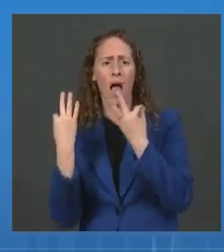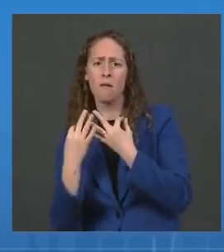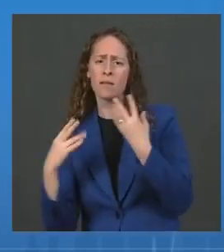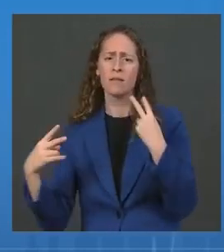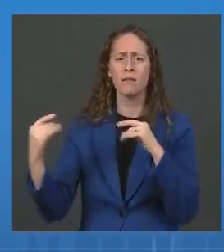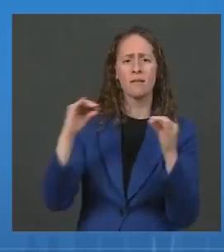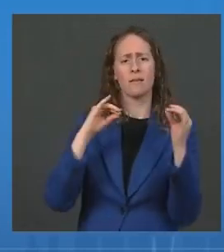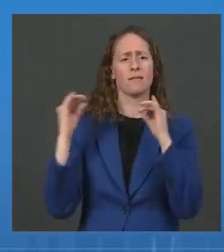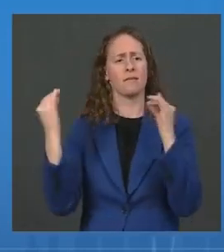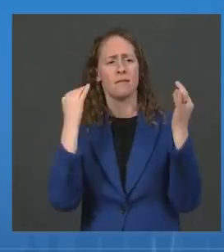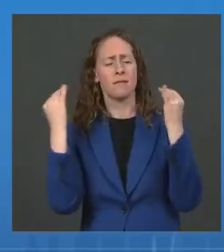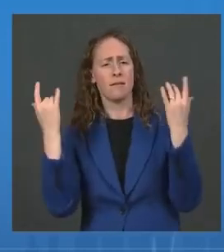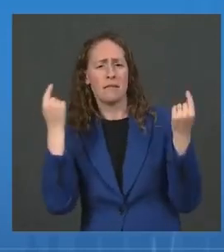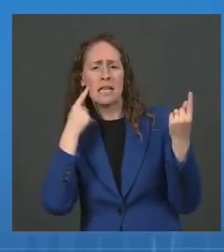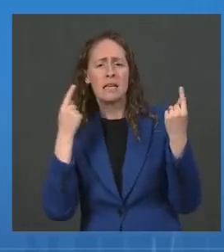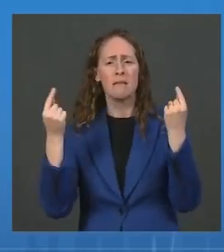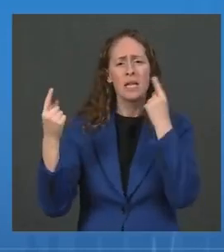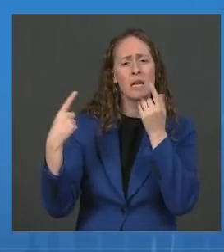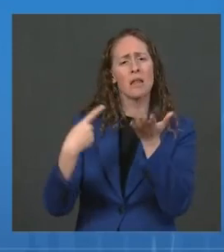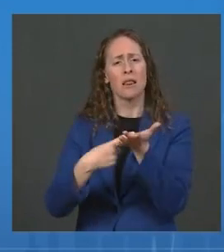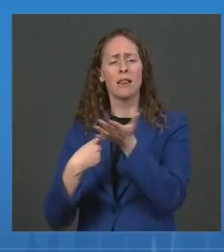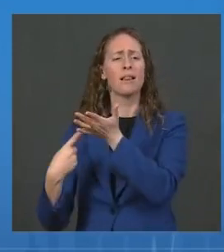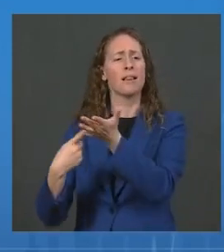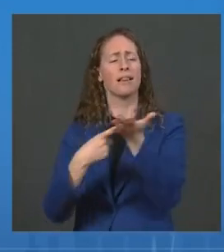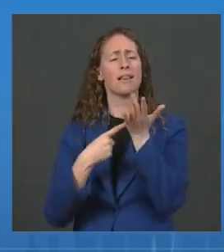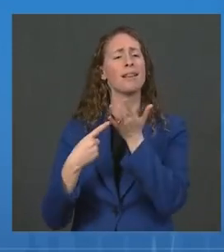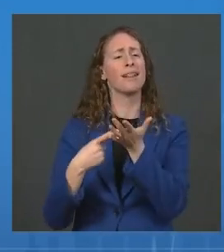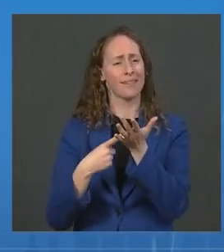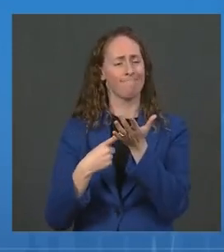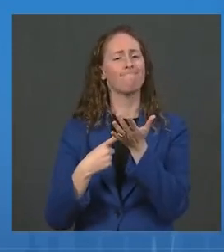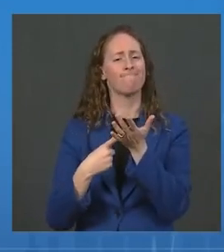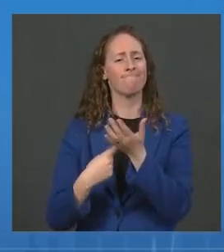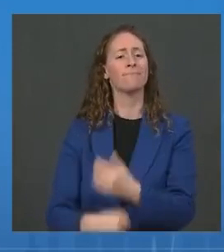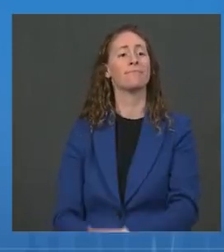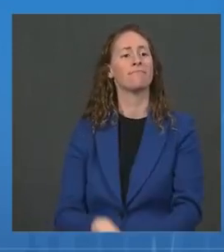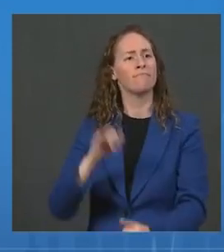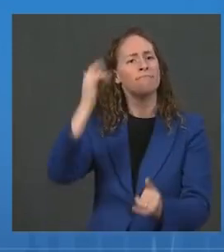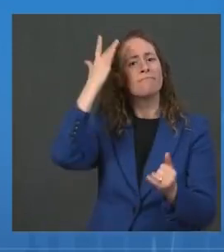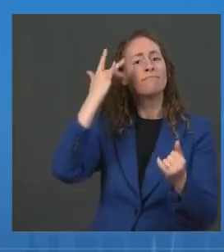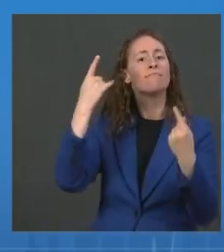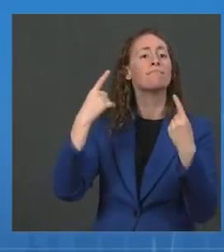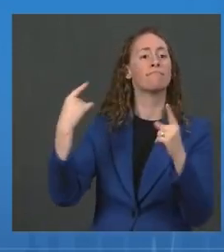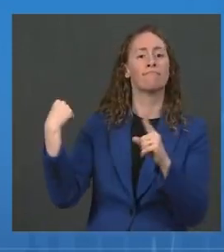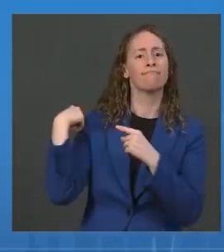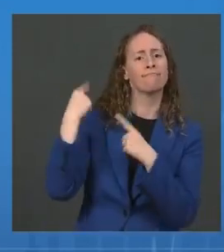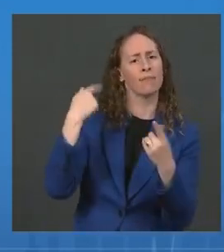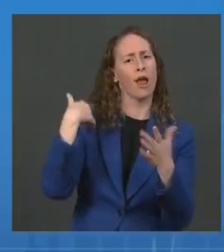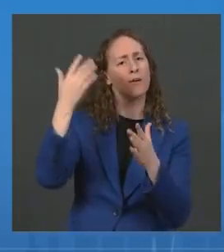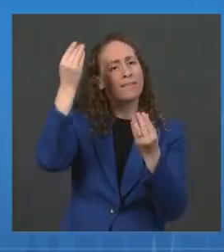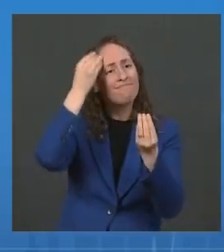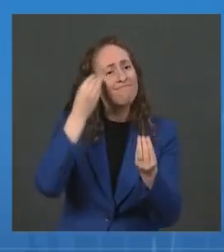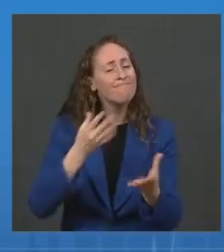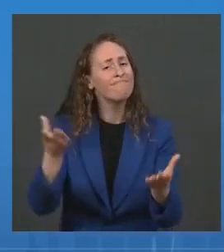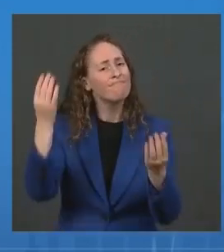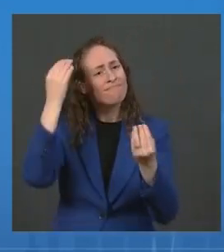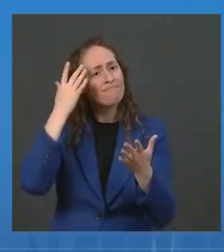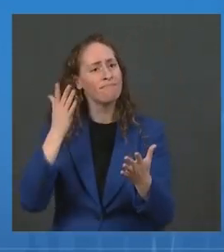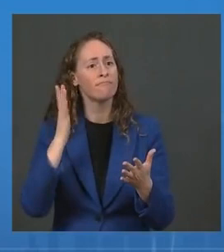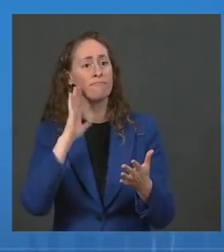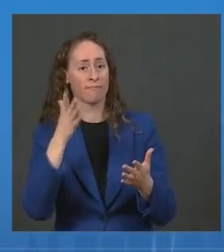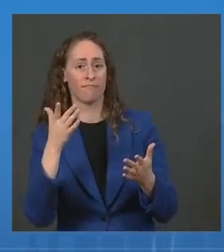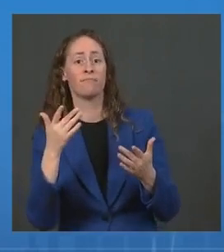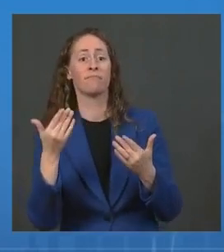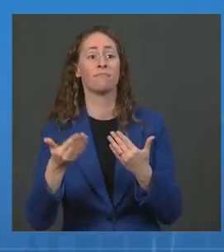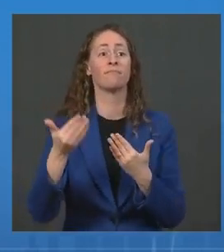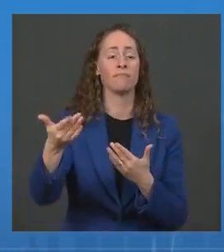and friends, and work colleagues. And that is why, several months ago, we announced that we had — that we were building, the COVID-19 Community